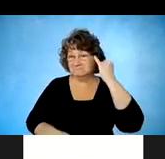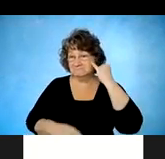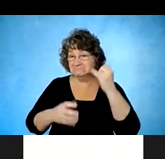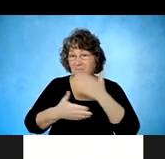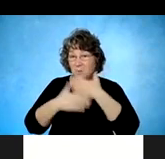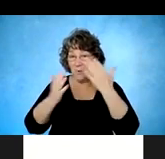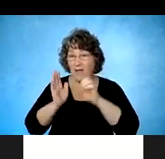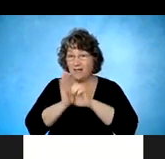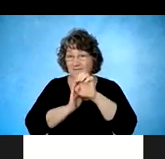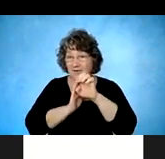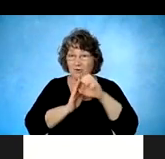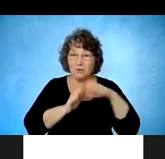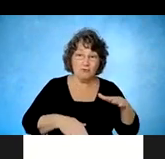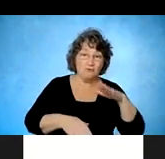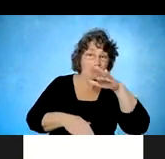can figure out a way.